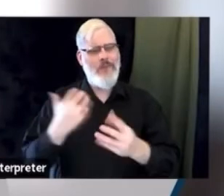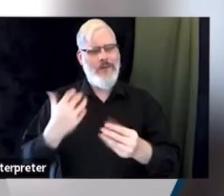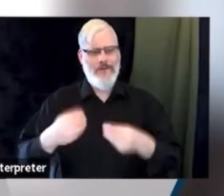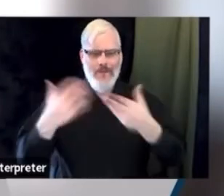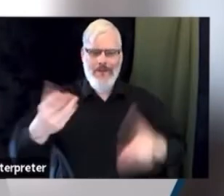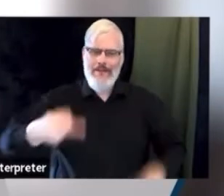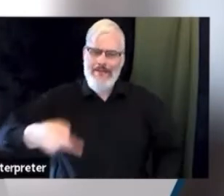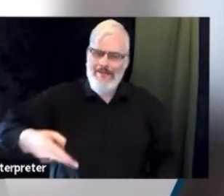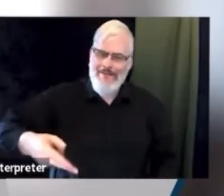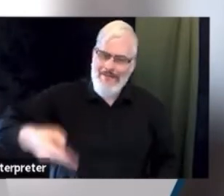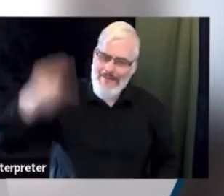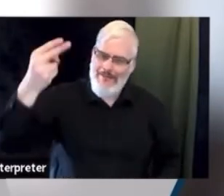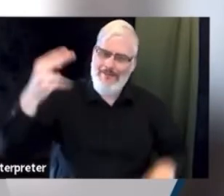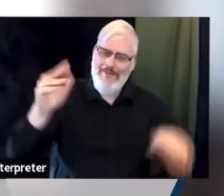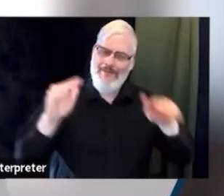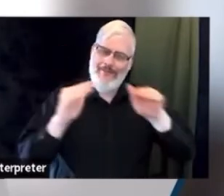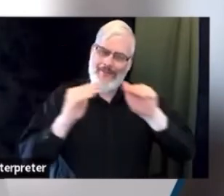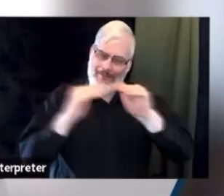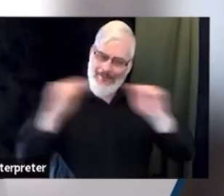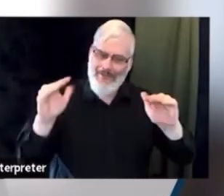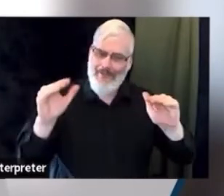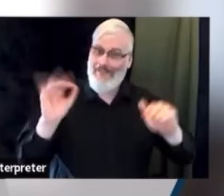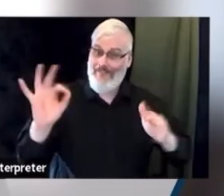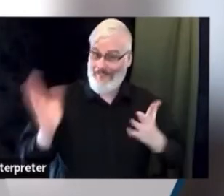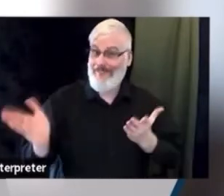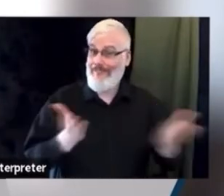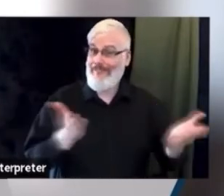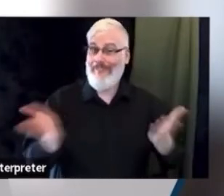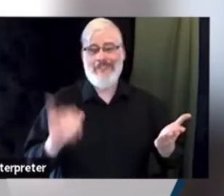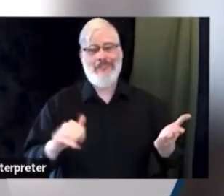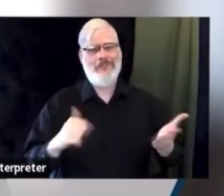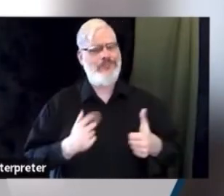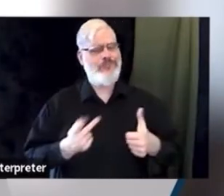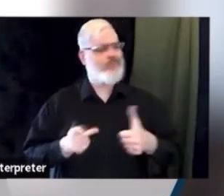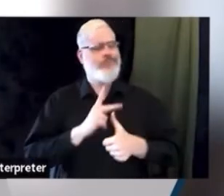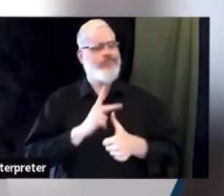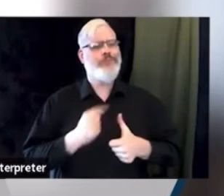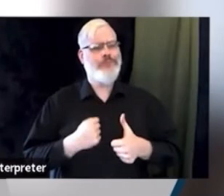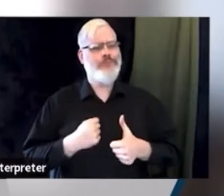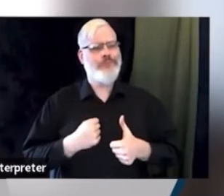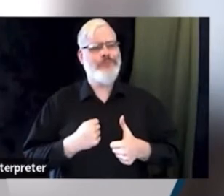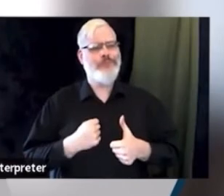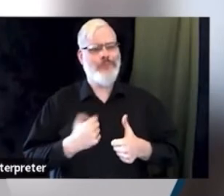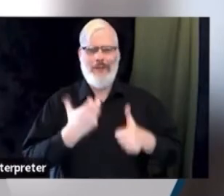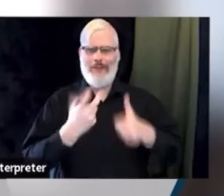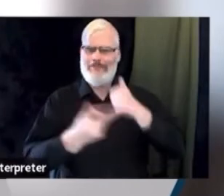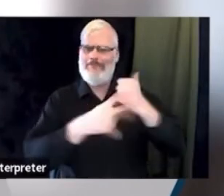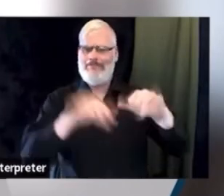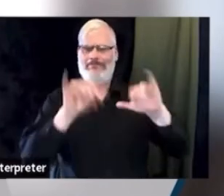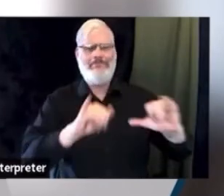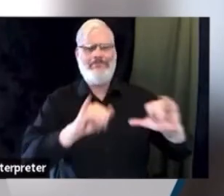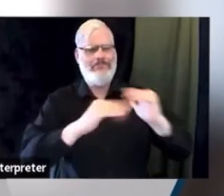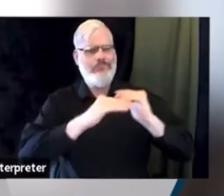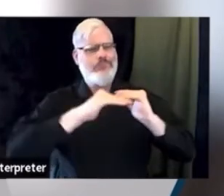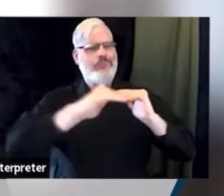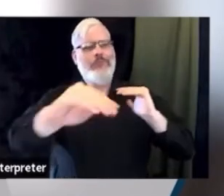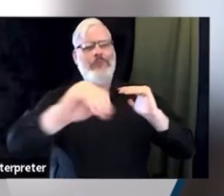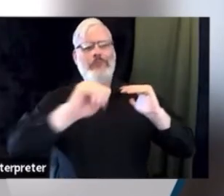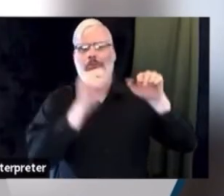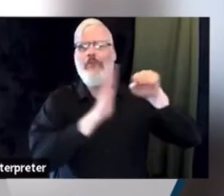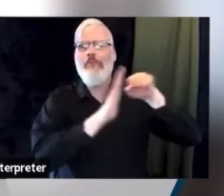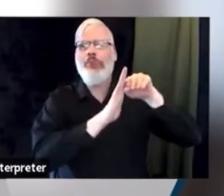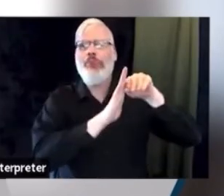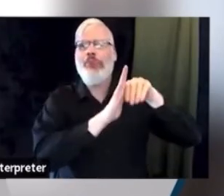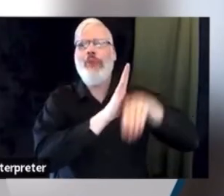ability. So those things for me would never go away. On that area of things, I enjoy the